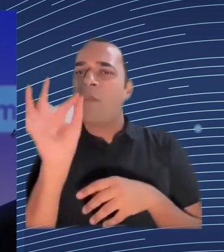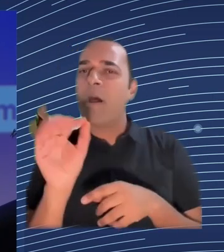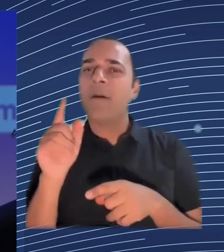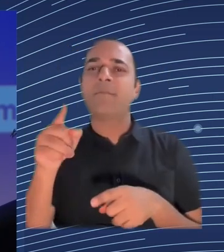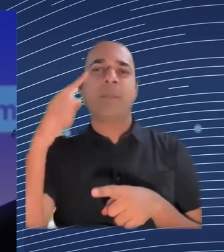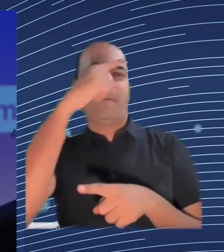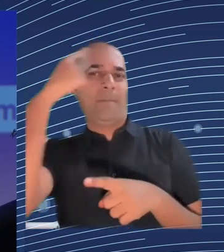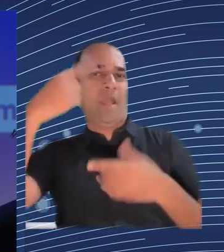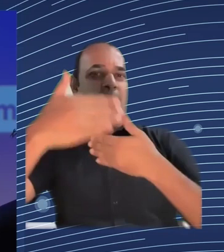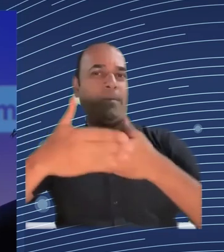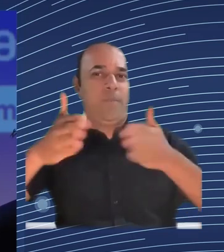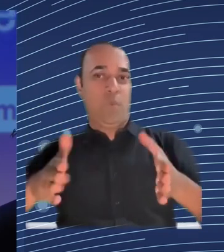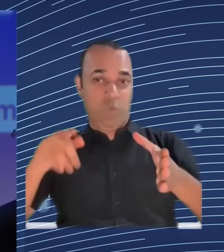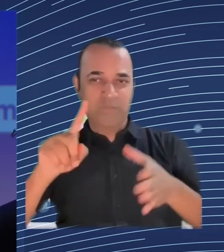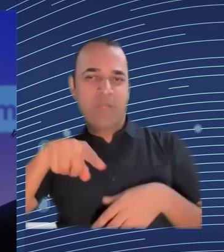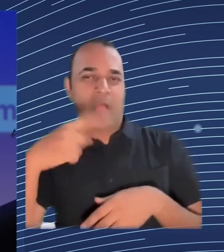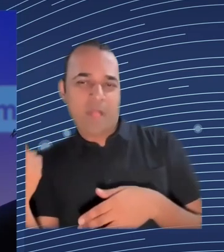point that they have to